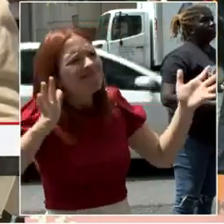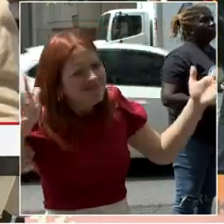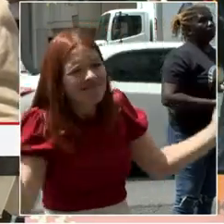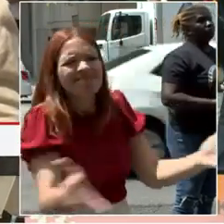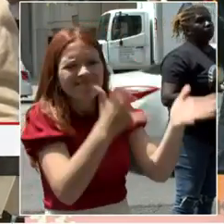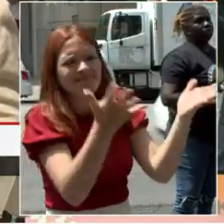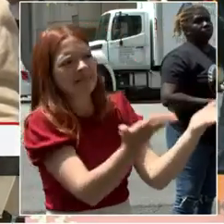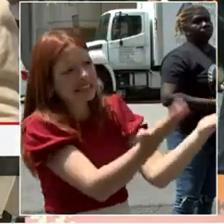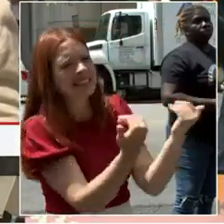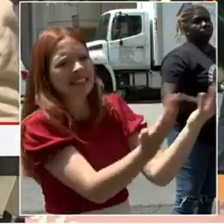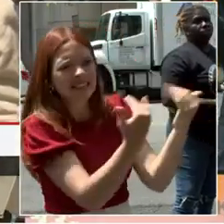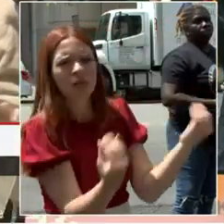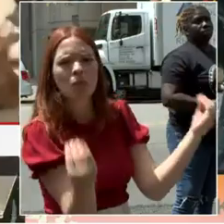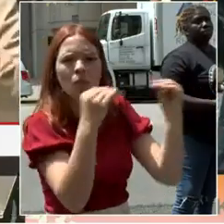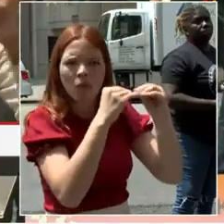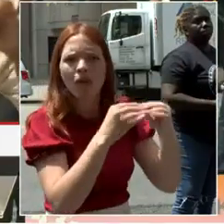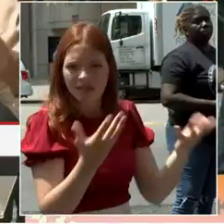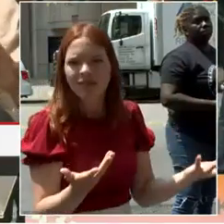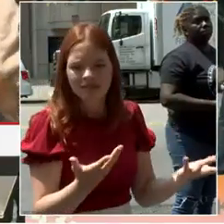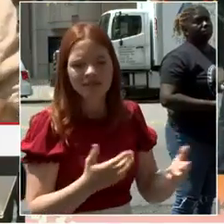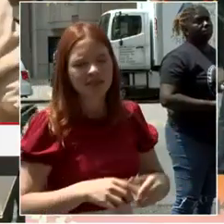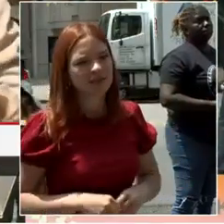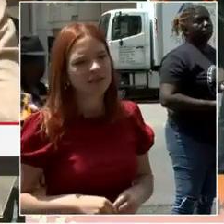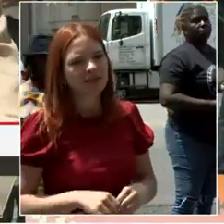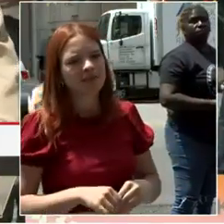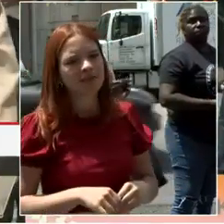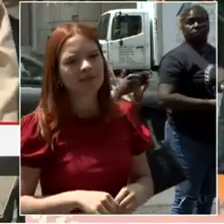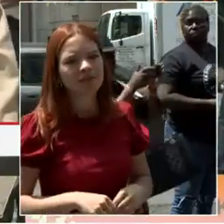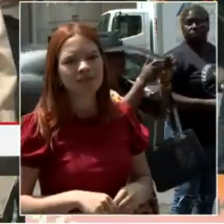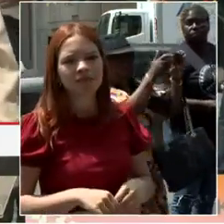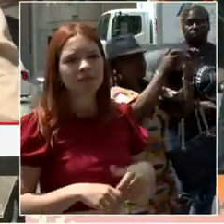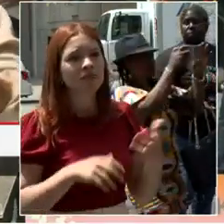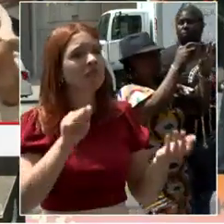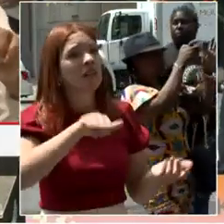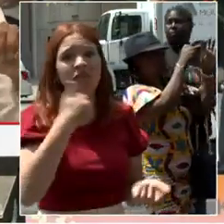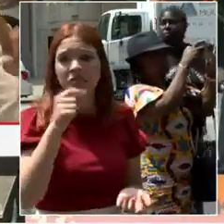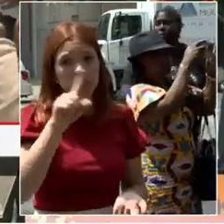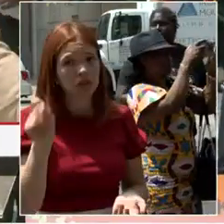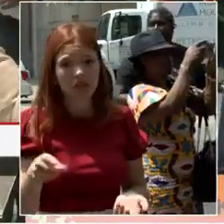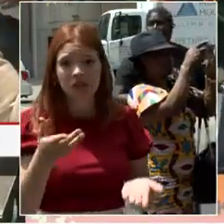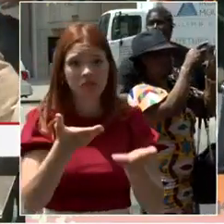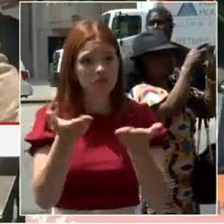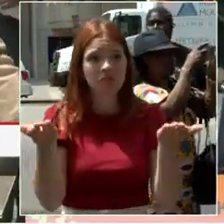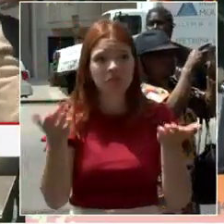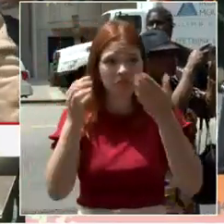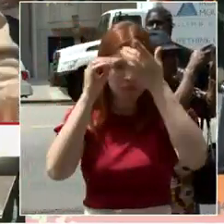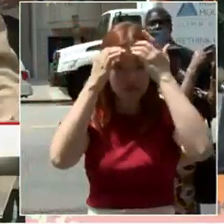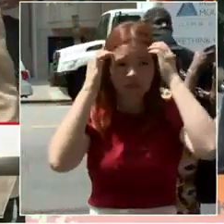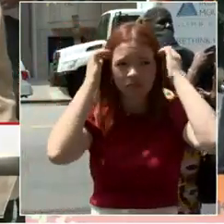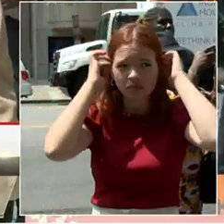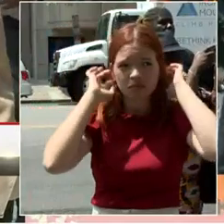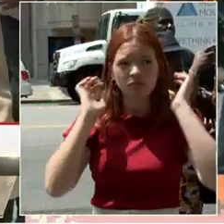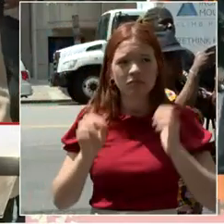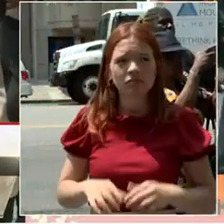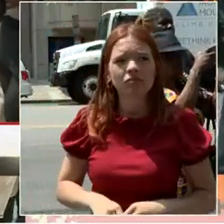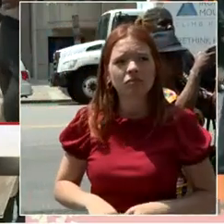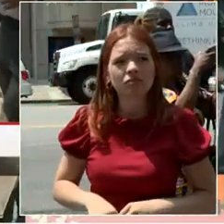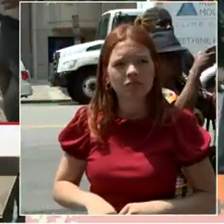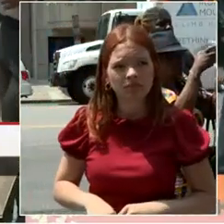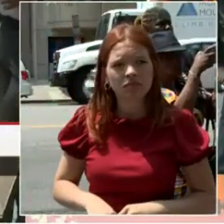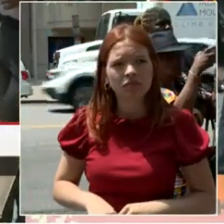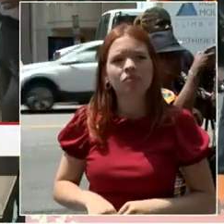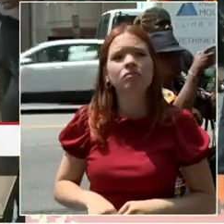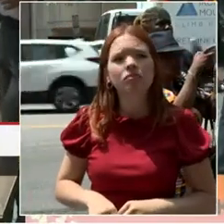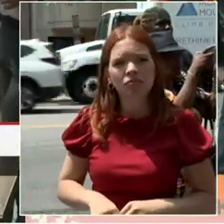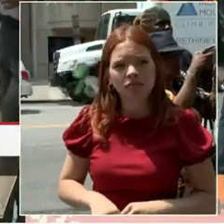that. Yes. Any other press? Yes, ma'am. Okay. Let me just finish up with the press and then I'll get a couple of community questions.